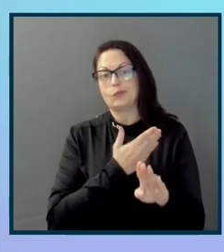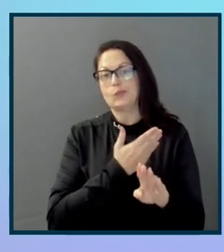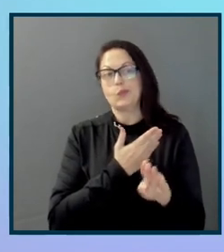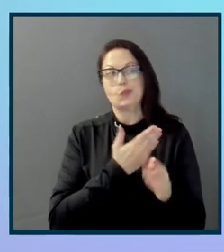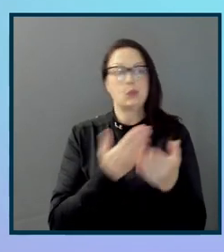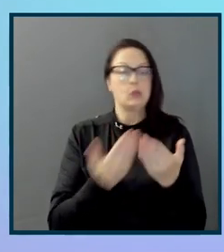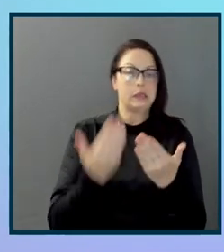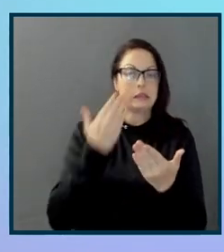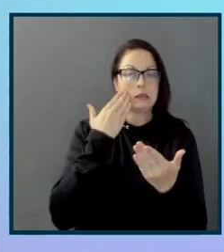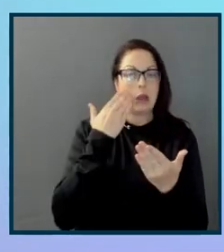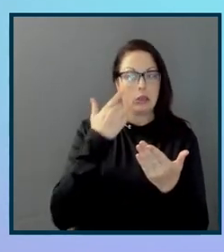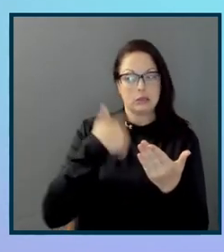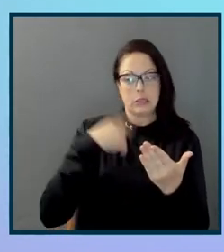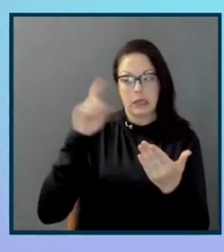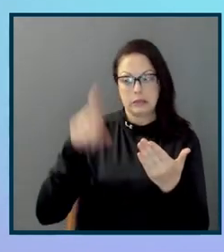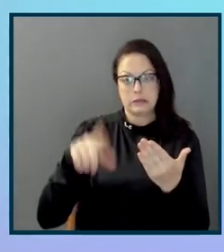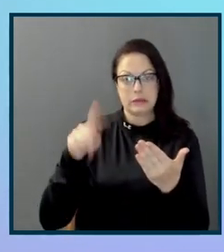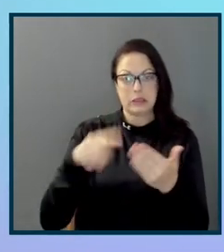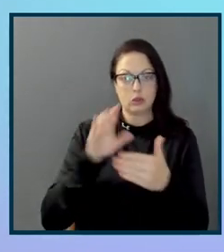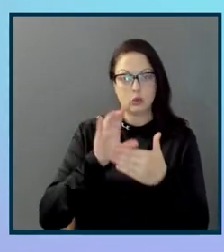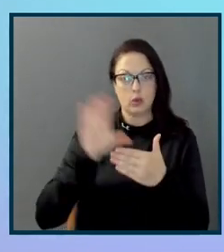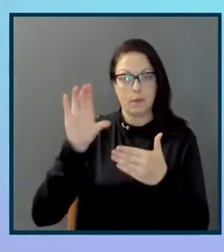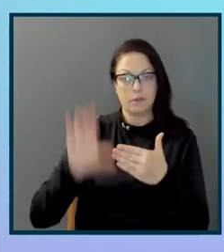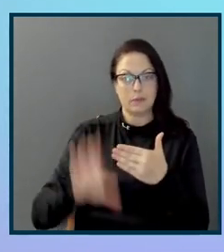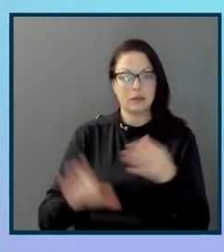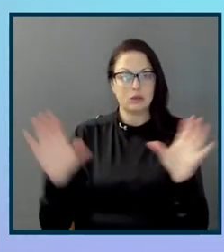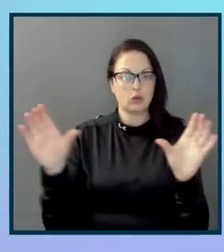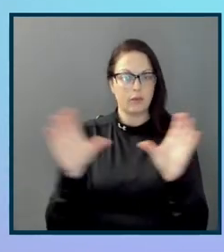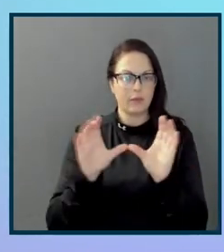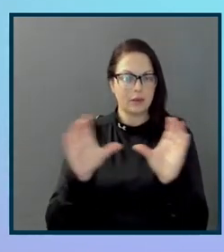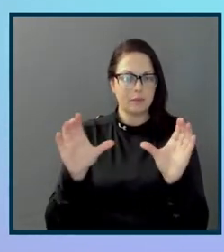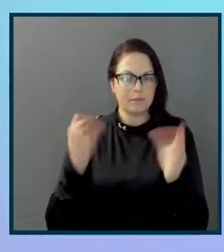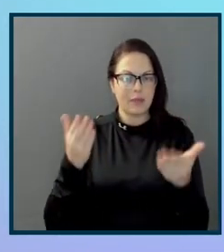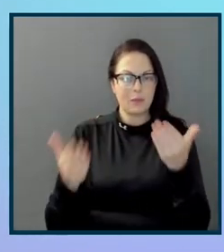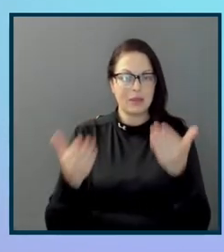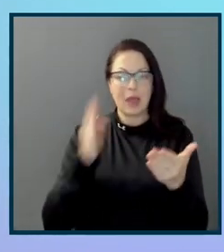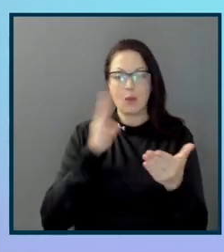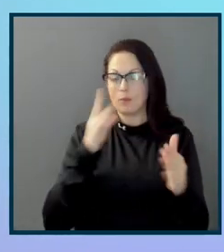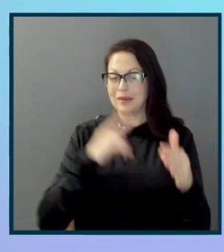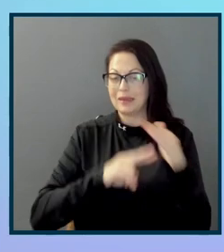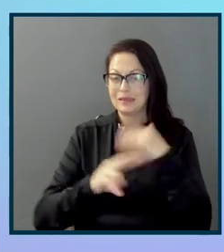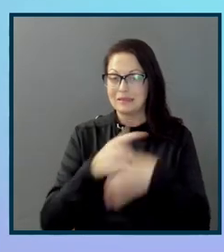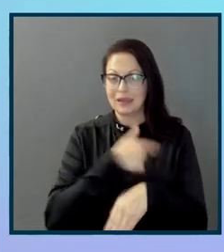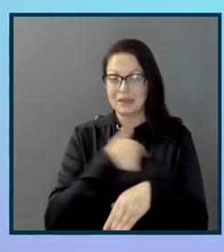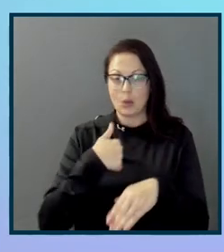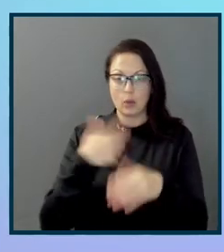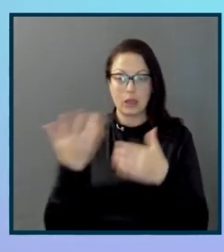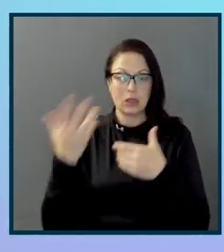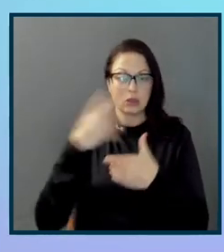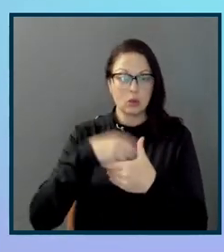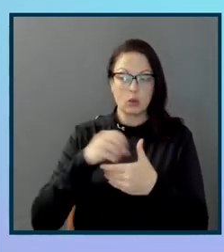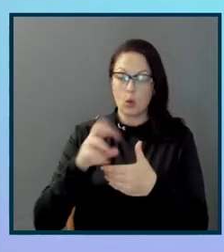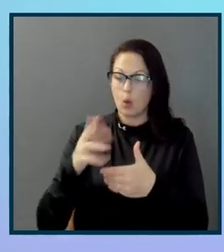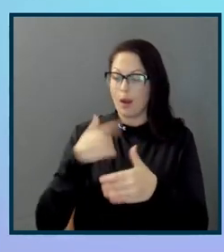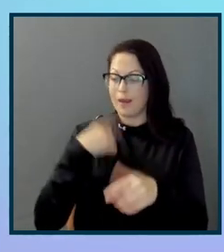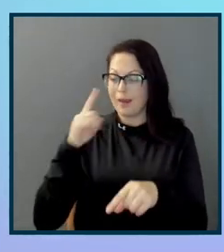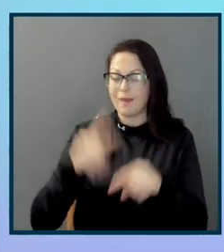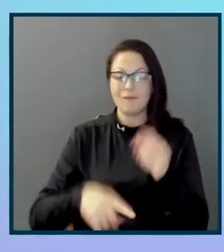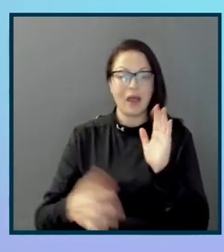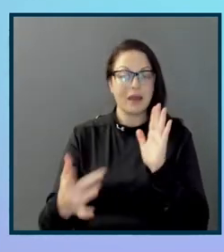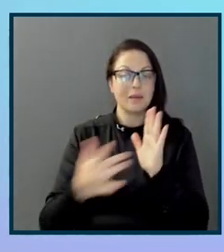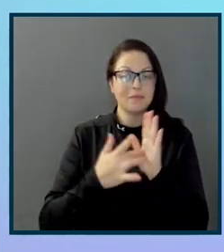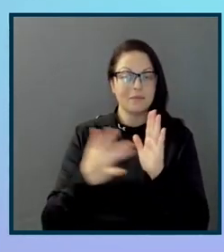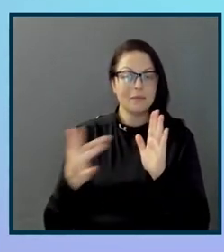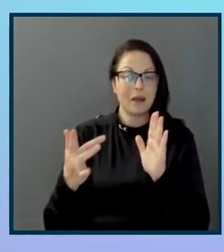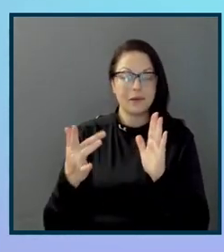to complete this certification. That might be an insight we include. Or people might say, I couldn't find a button that makes sense to me. That might be an